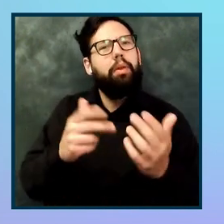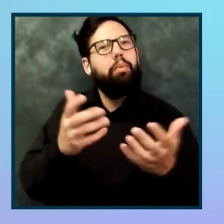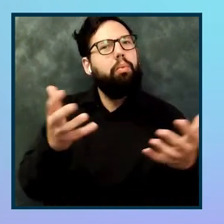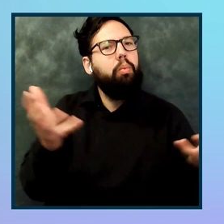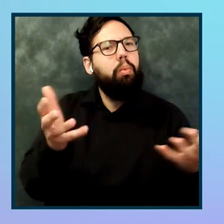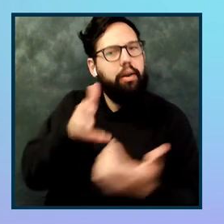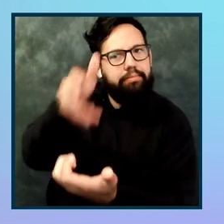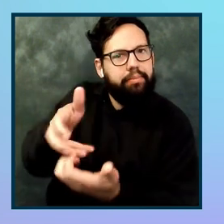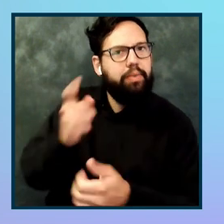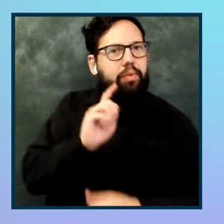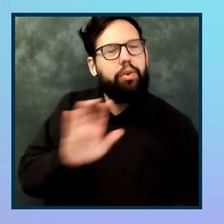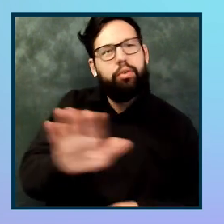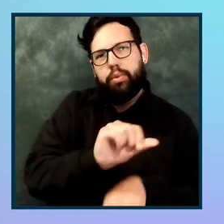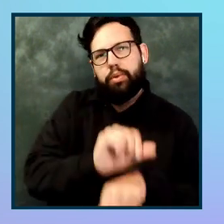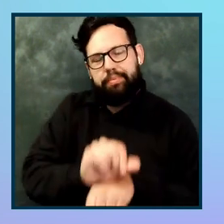Yeah, absolutely.